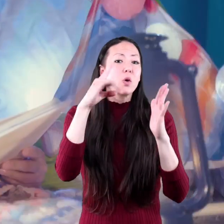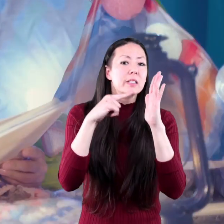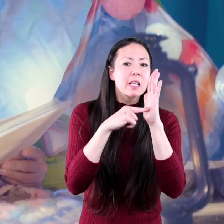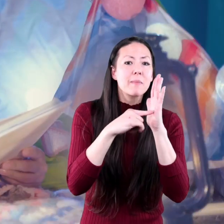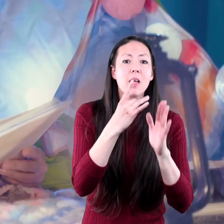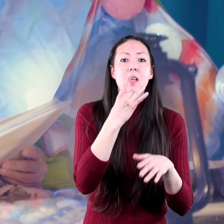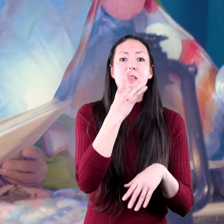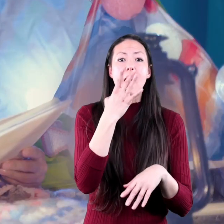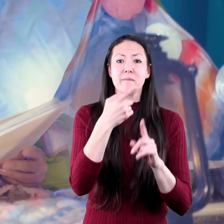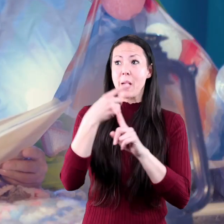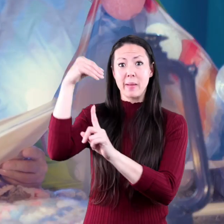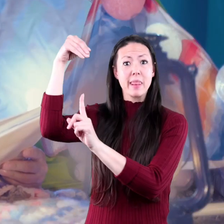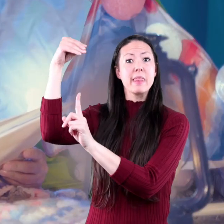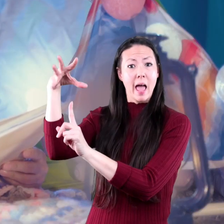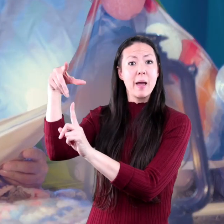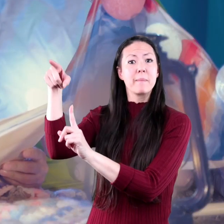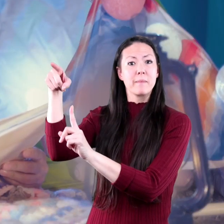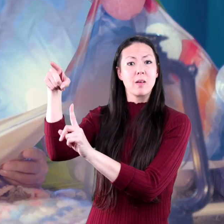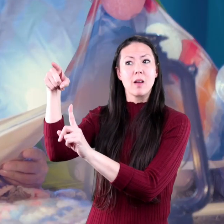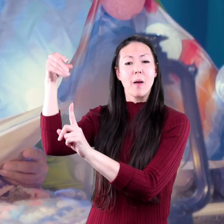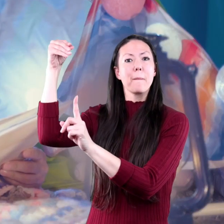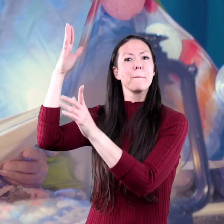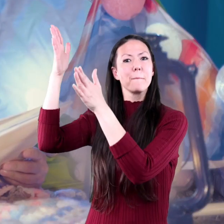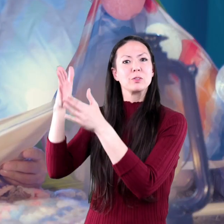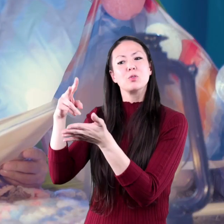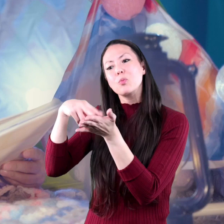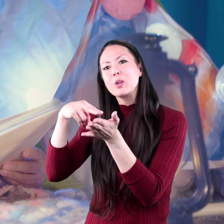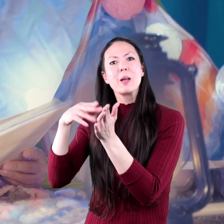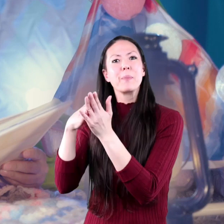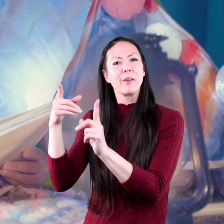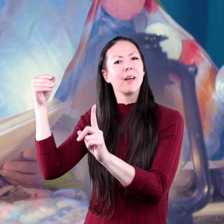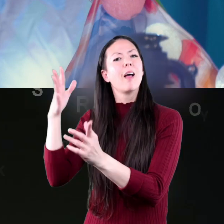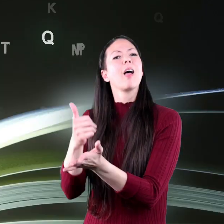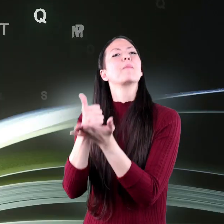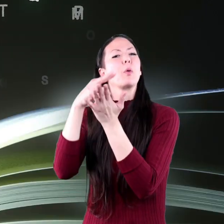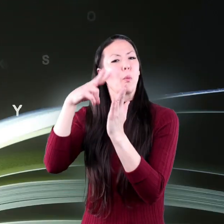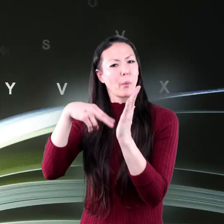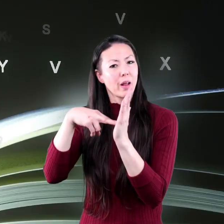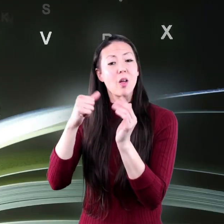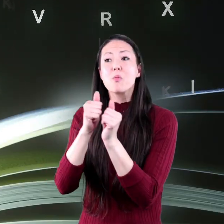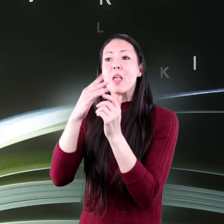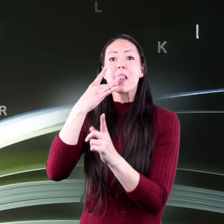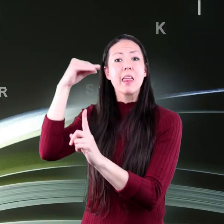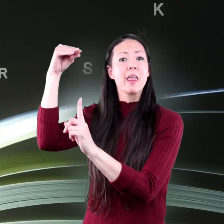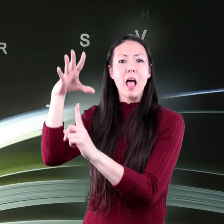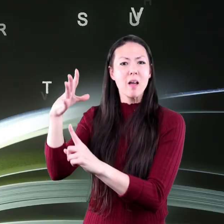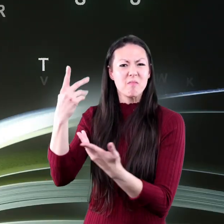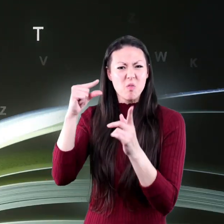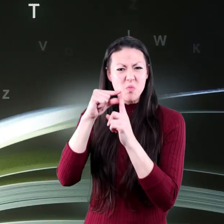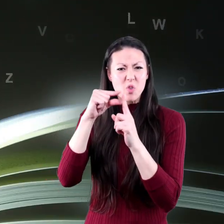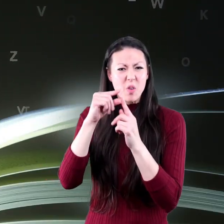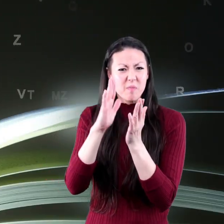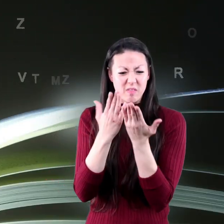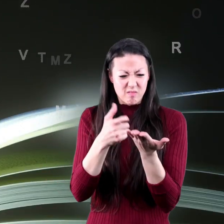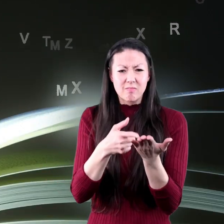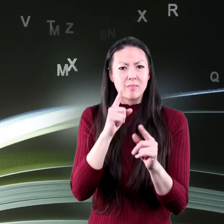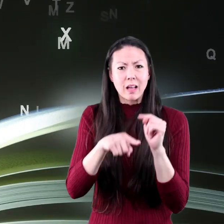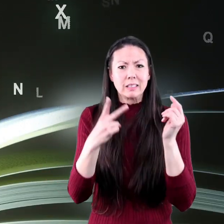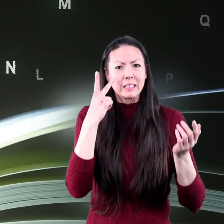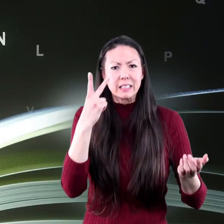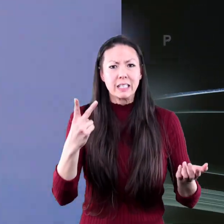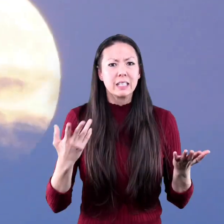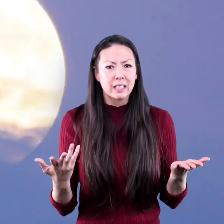example, the light from a lamp helps a person see the words in a book. Without the lamp, the words in the book aren't visible.